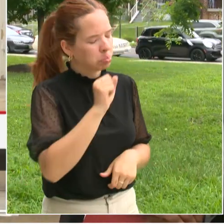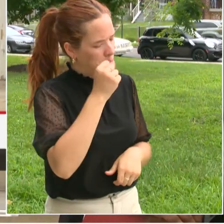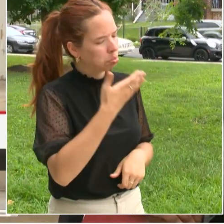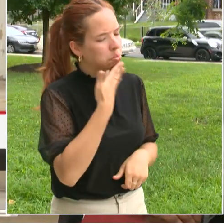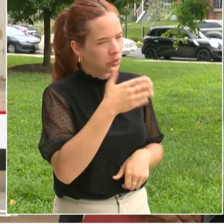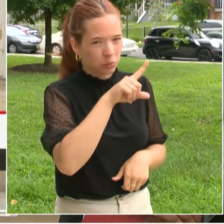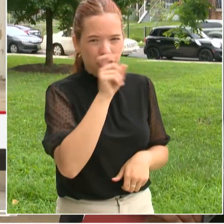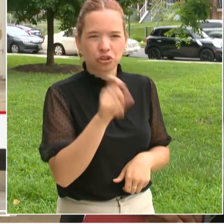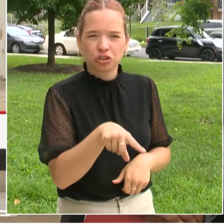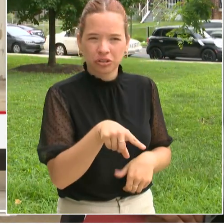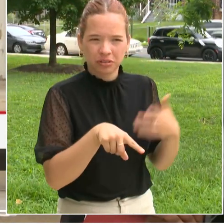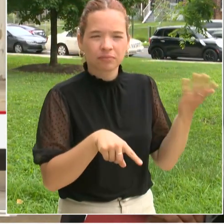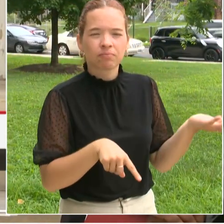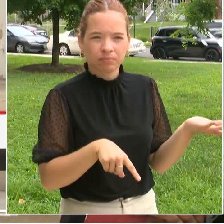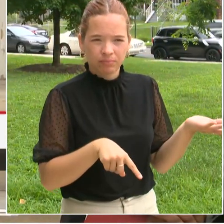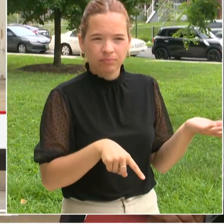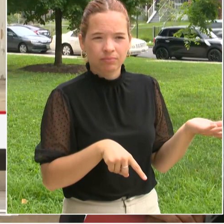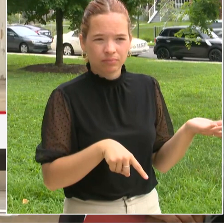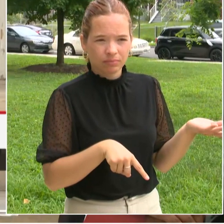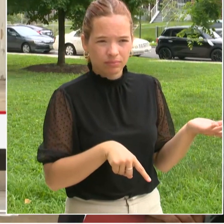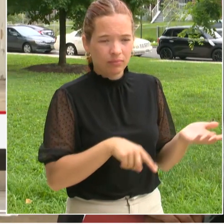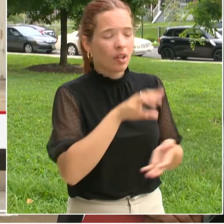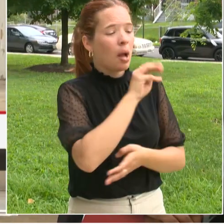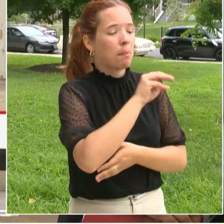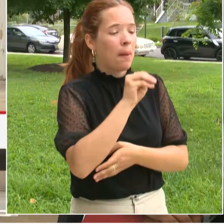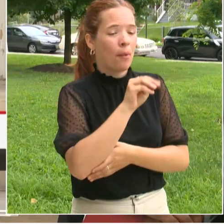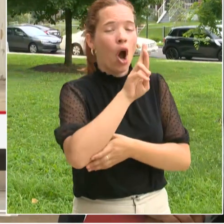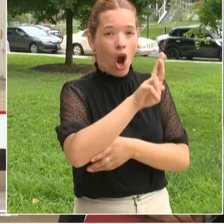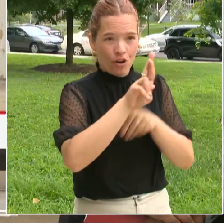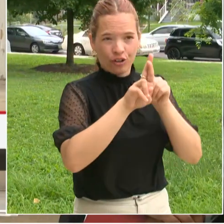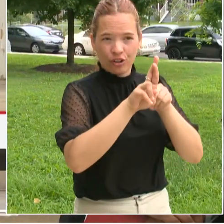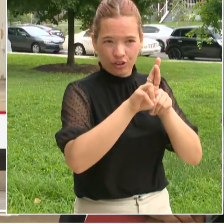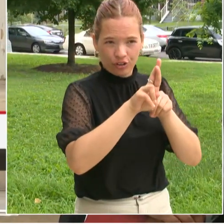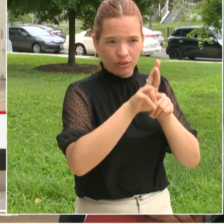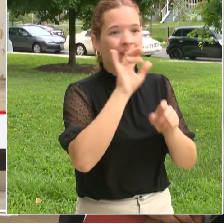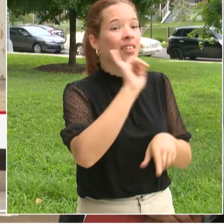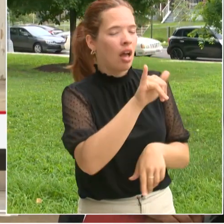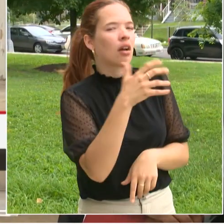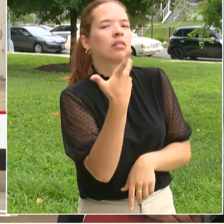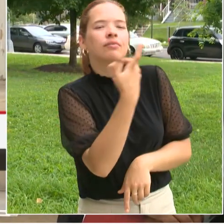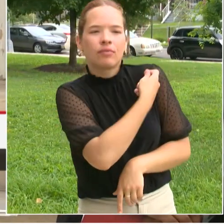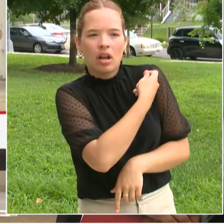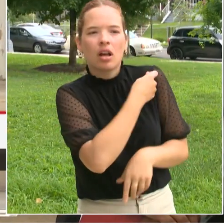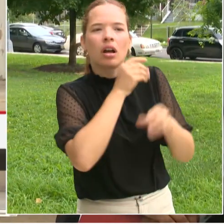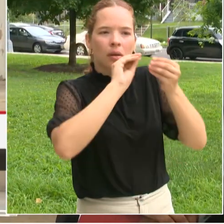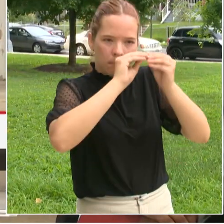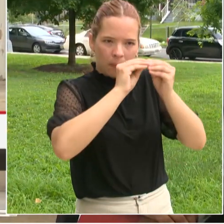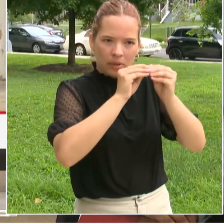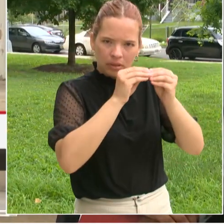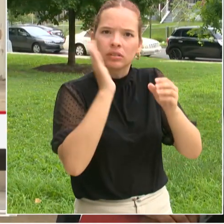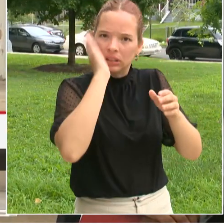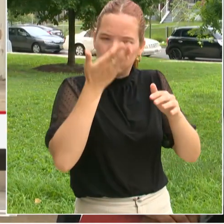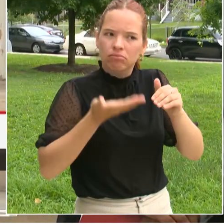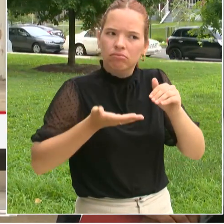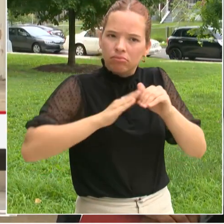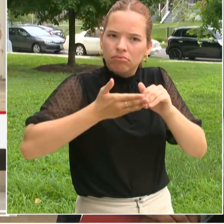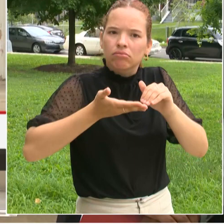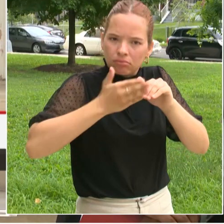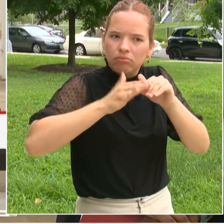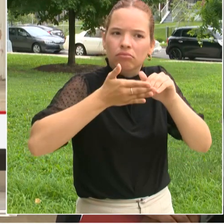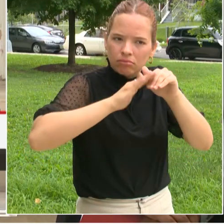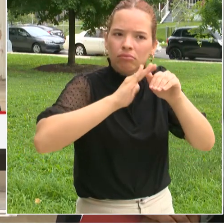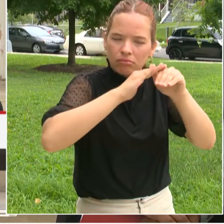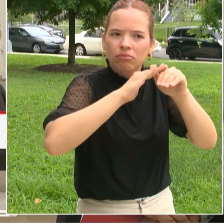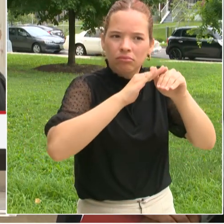students who are protected against that those illnesses and so that's been rising and that's usually a really good marker that we